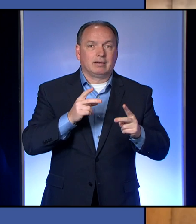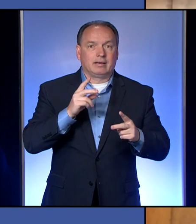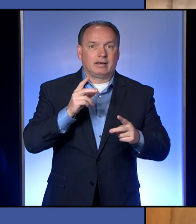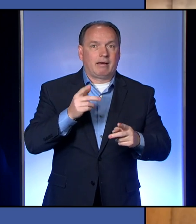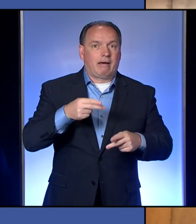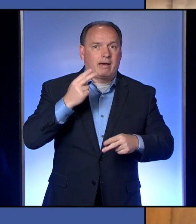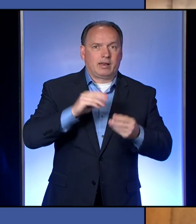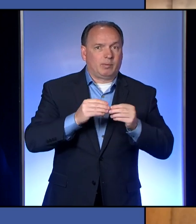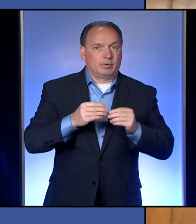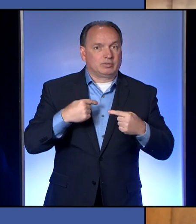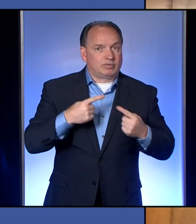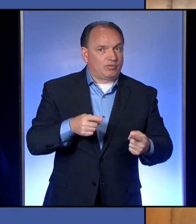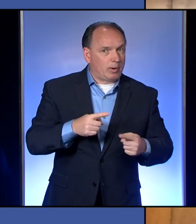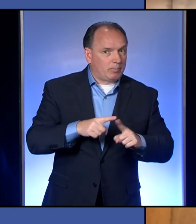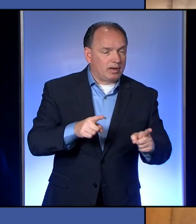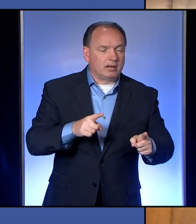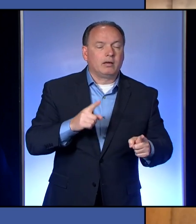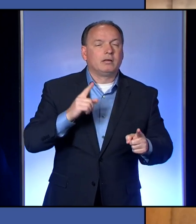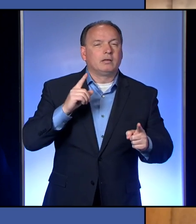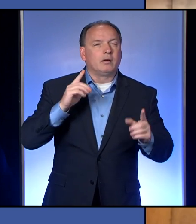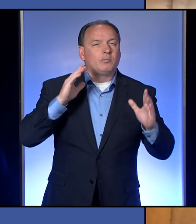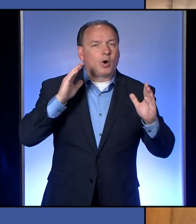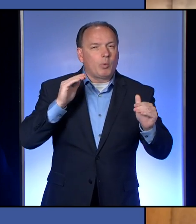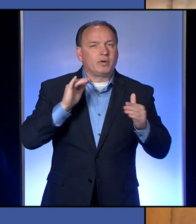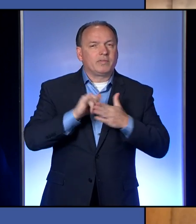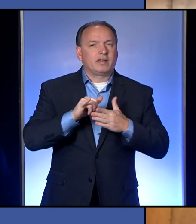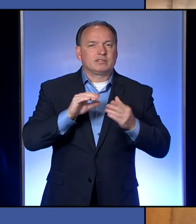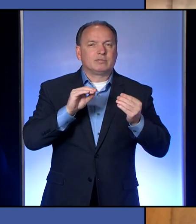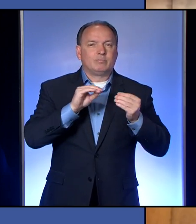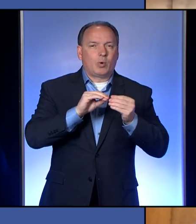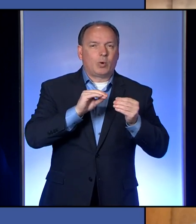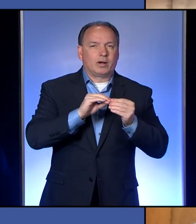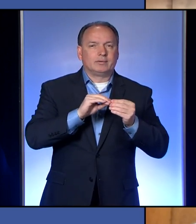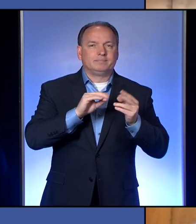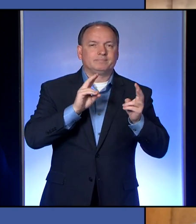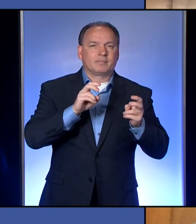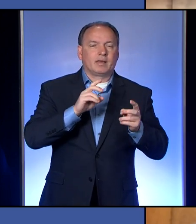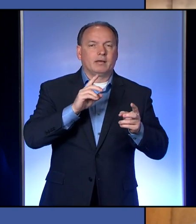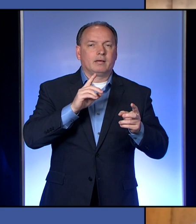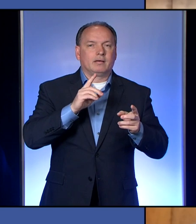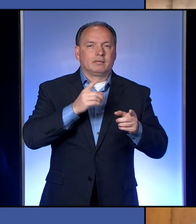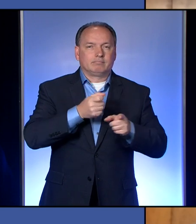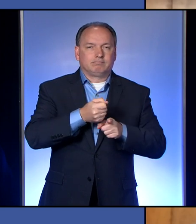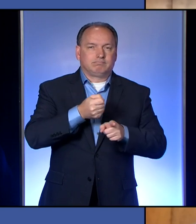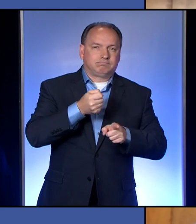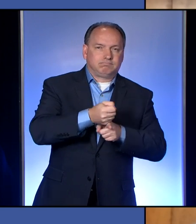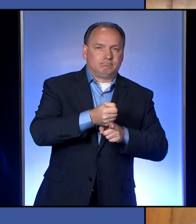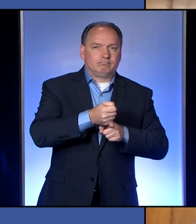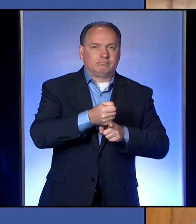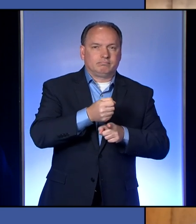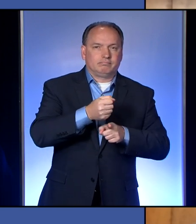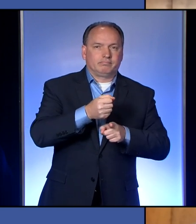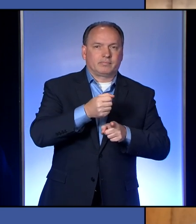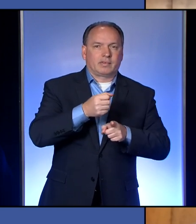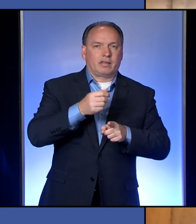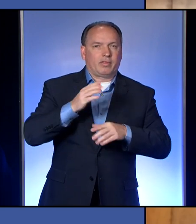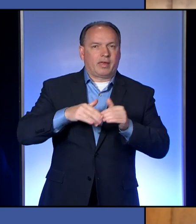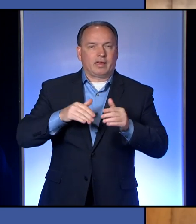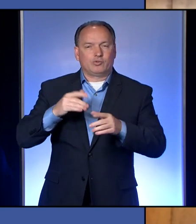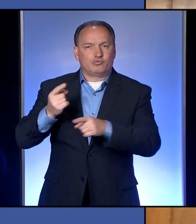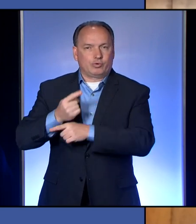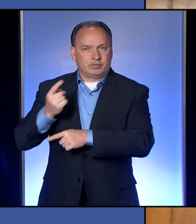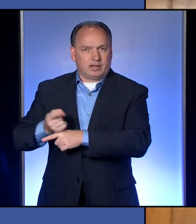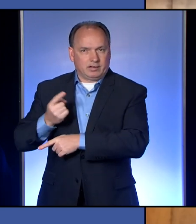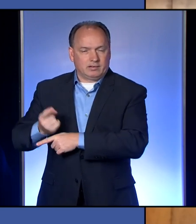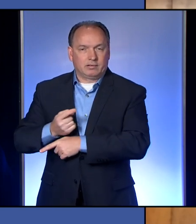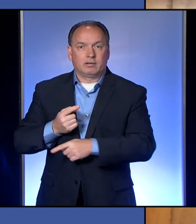is that it is more episodic rather than routine. The problem is that finding the cases doesn't